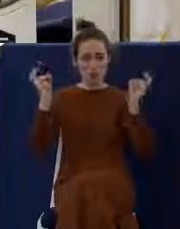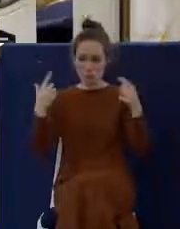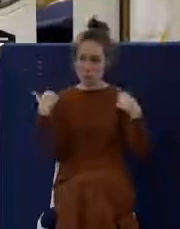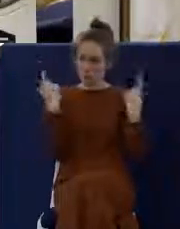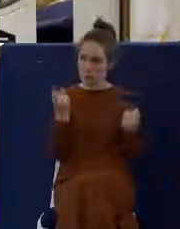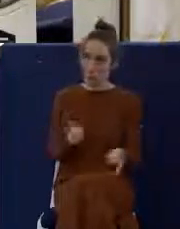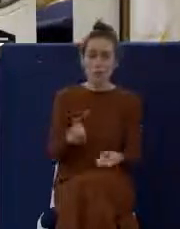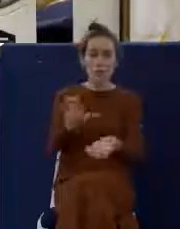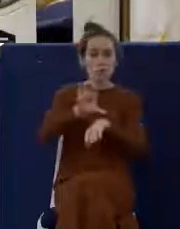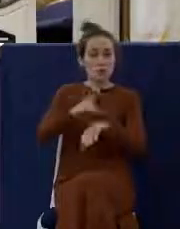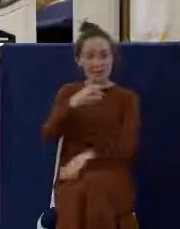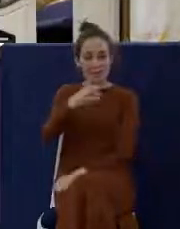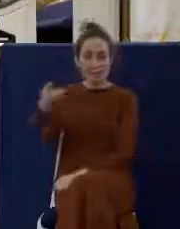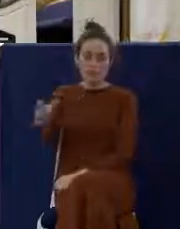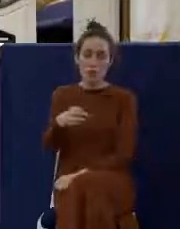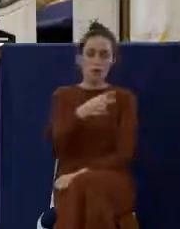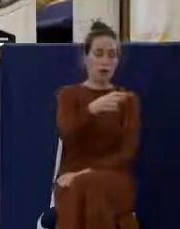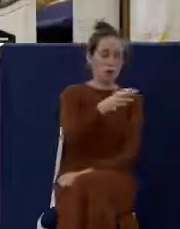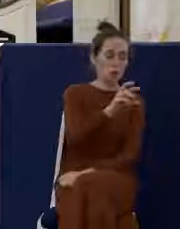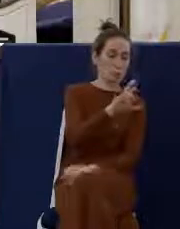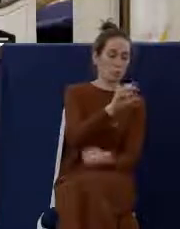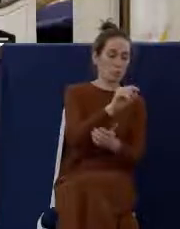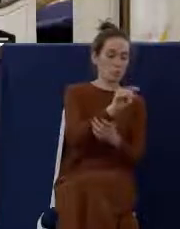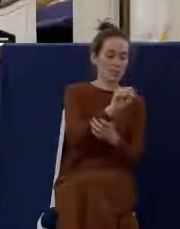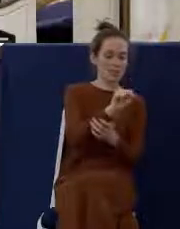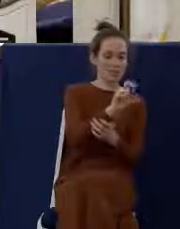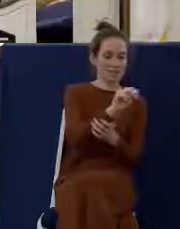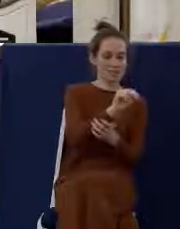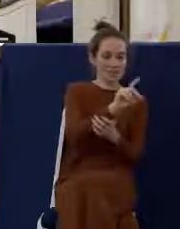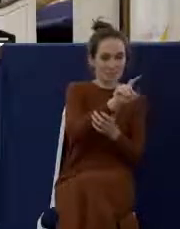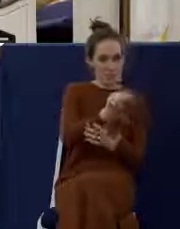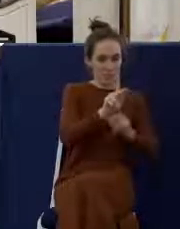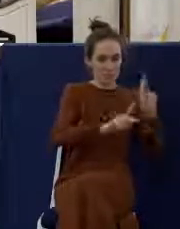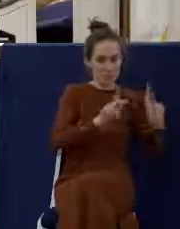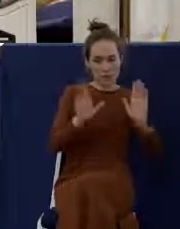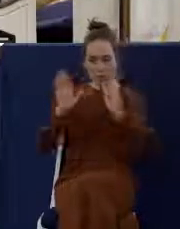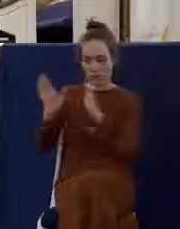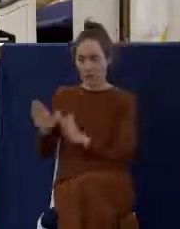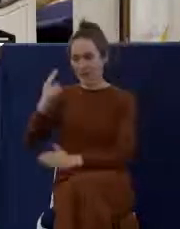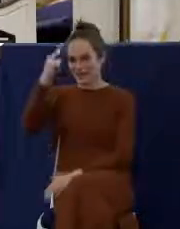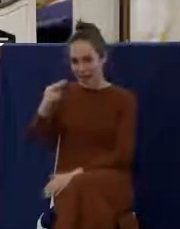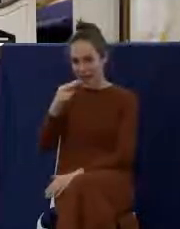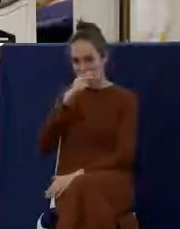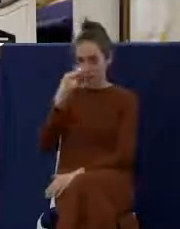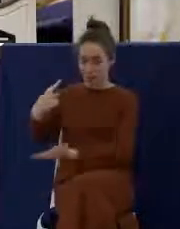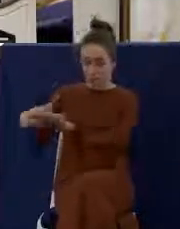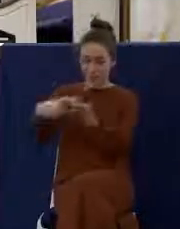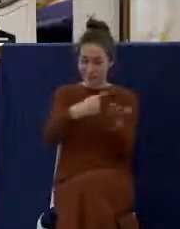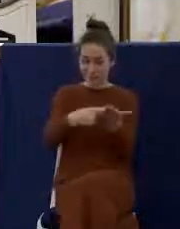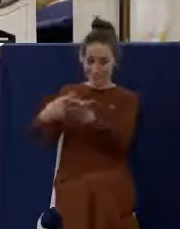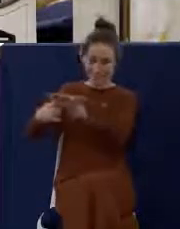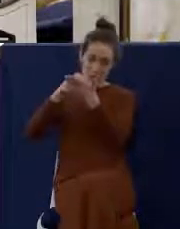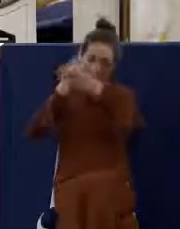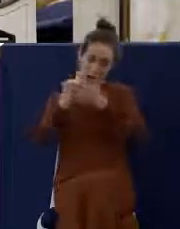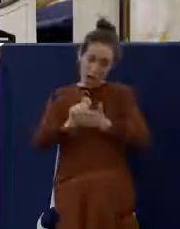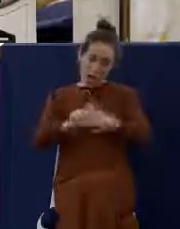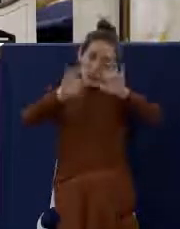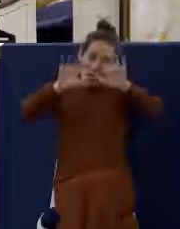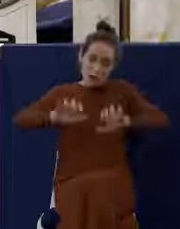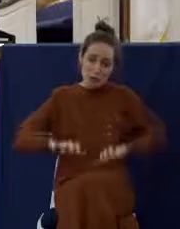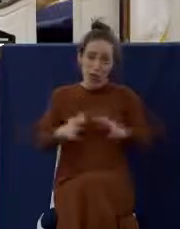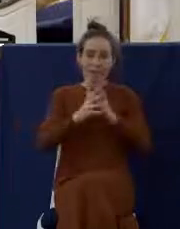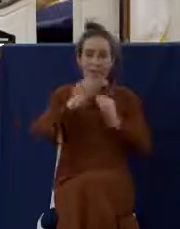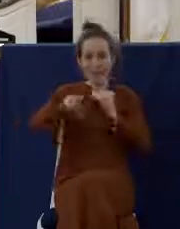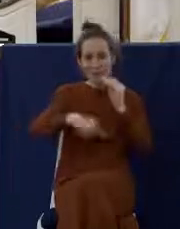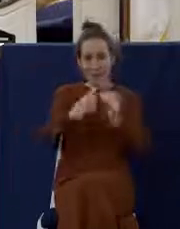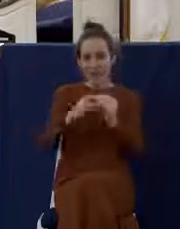church. The Protestants and Catholics have spilled a lot of ink over this issue, more than the issue of justification by